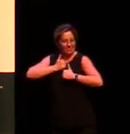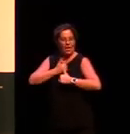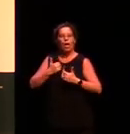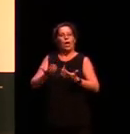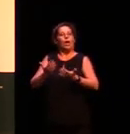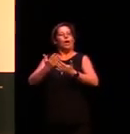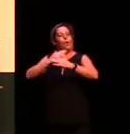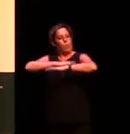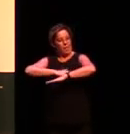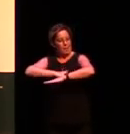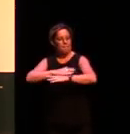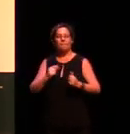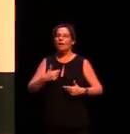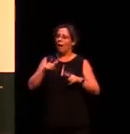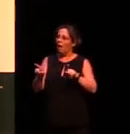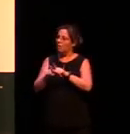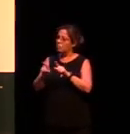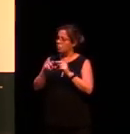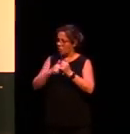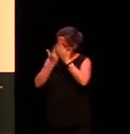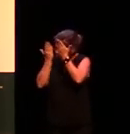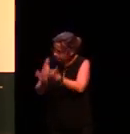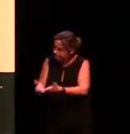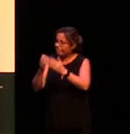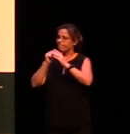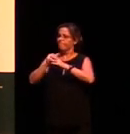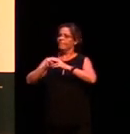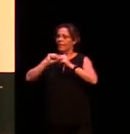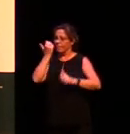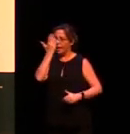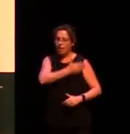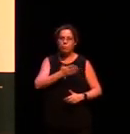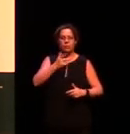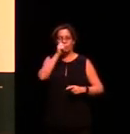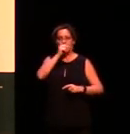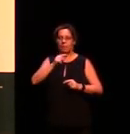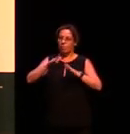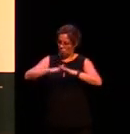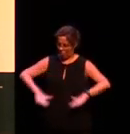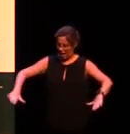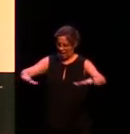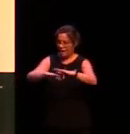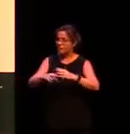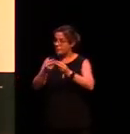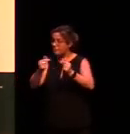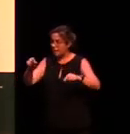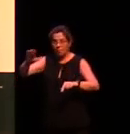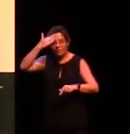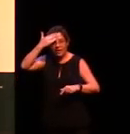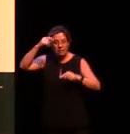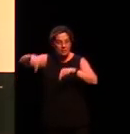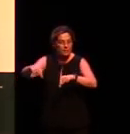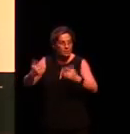also would like to acknowledge the traditional owners of the lands that we're meeting on today and some of whom are here, and I pay my respects to them